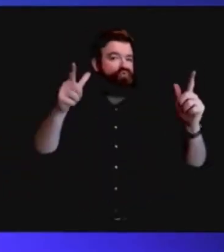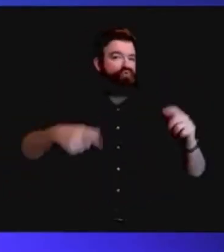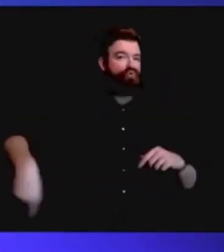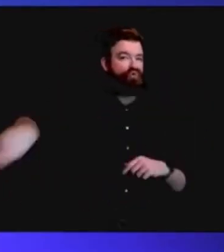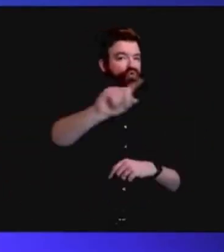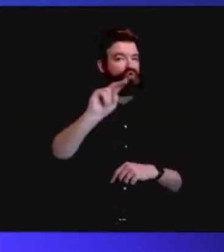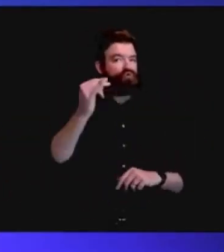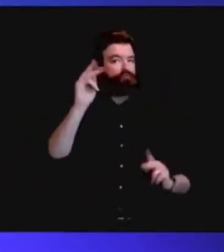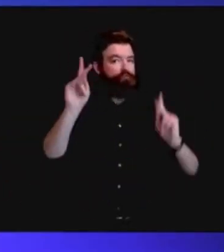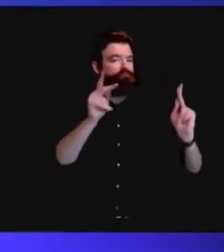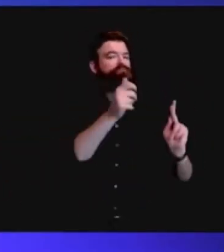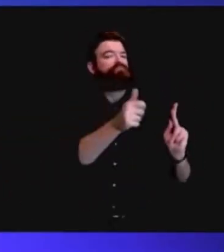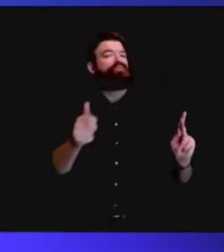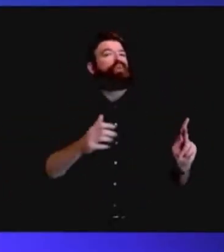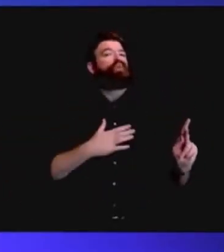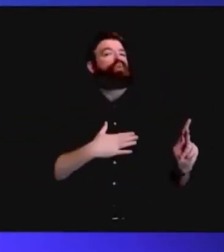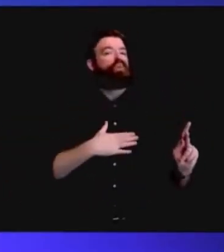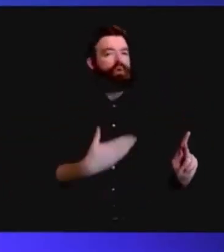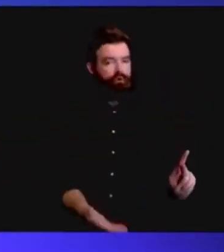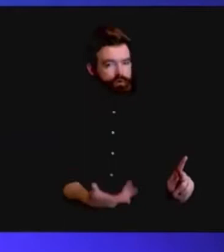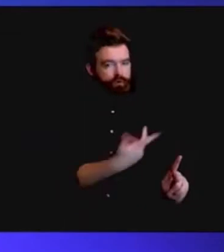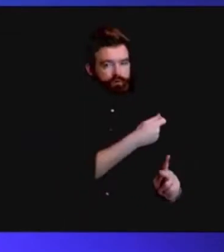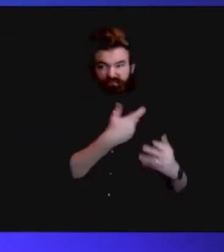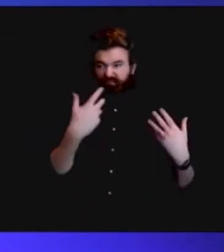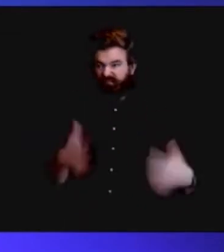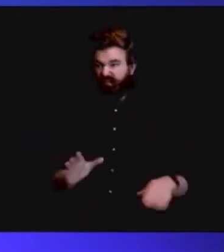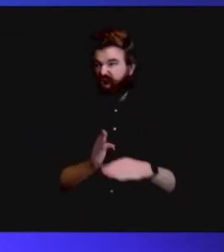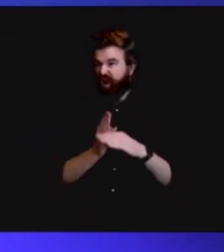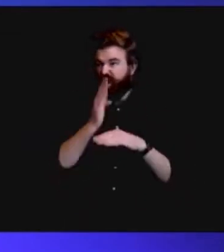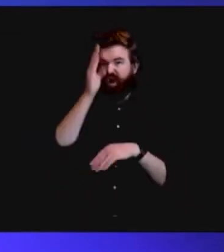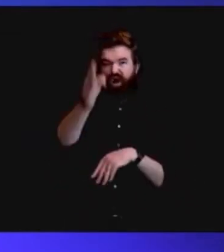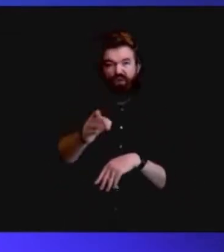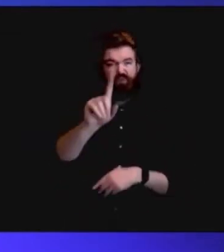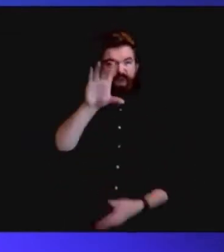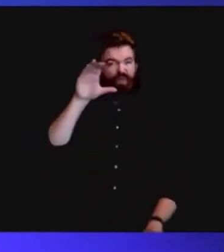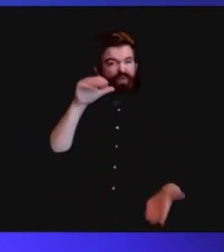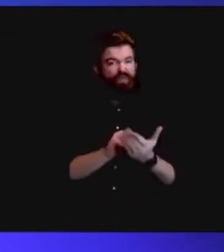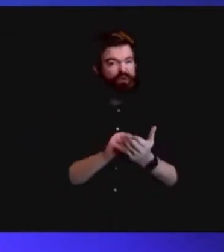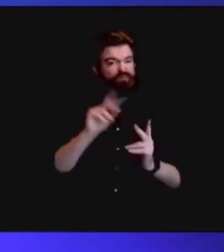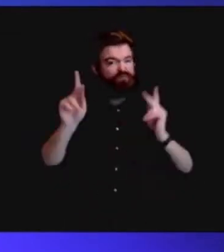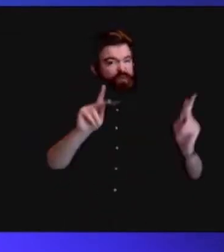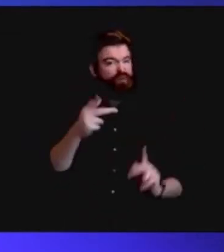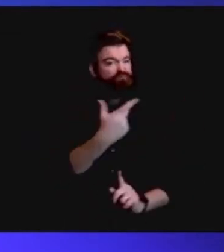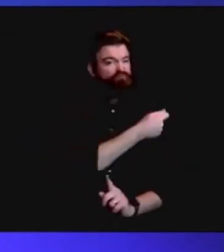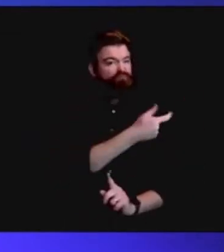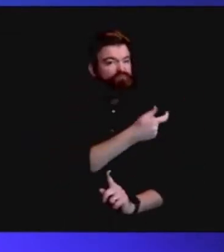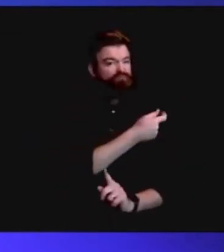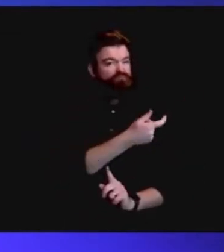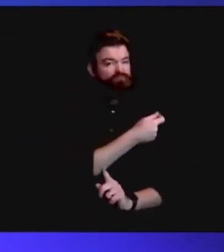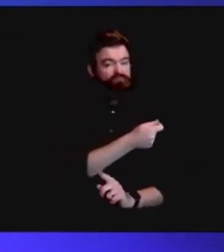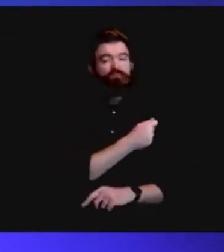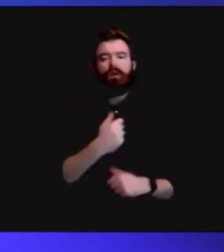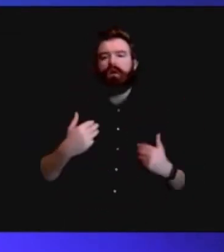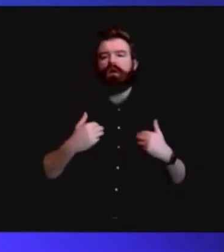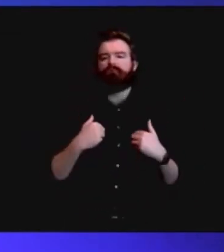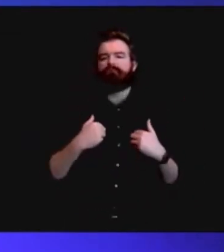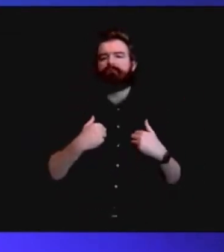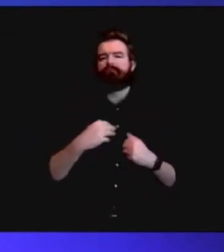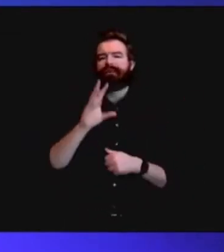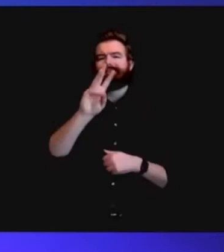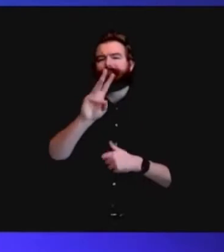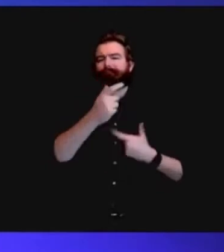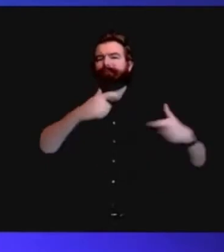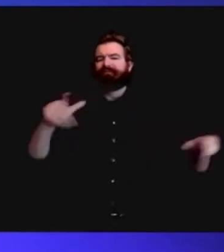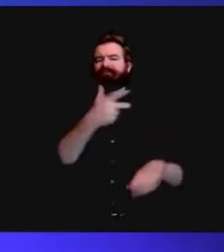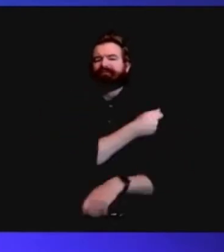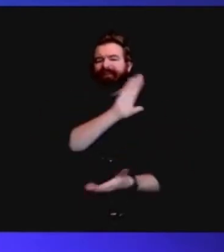have already rolled up their sleeves. Six vaccine mega sites are opening across the state, and vaccinations will be